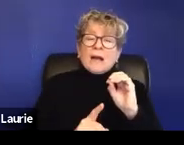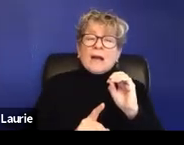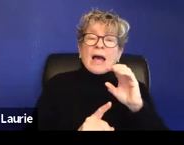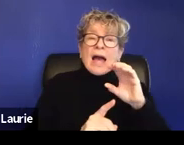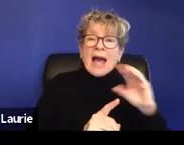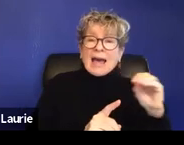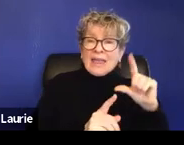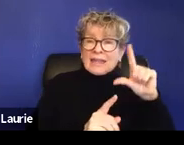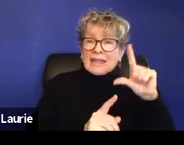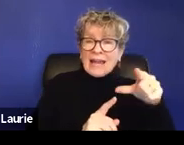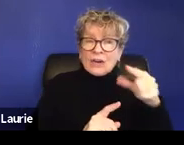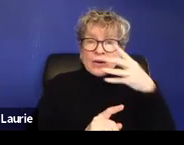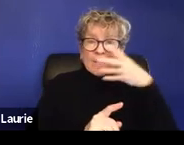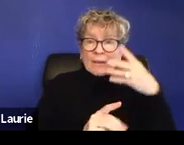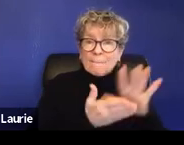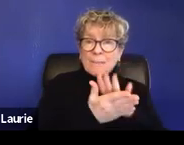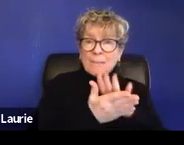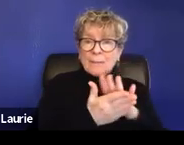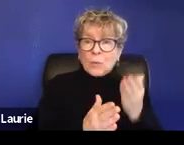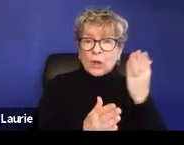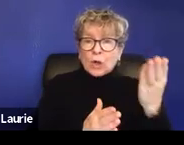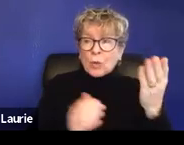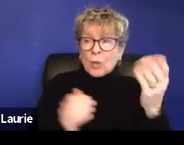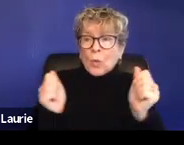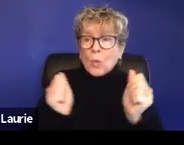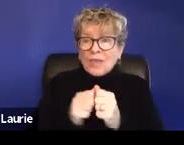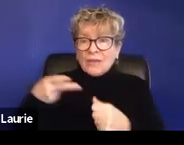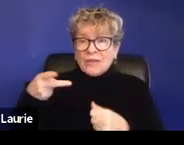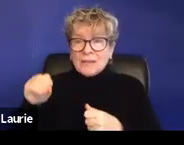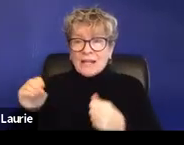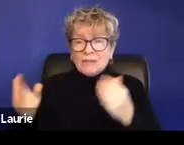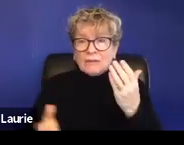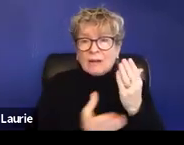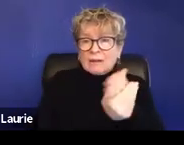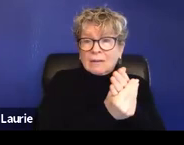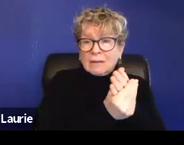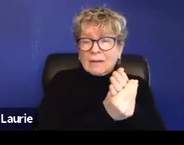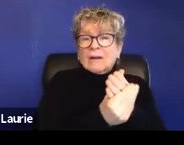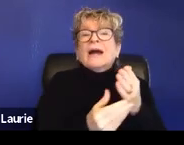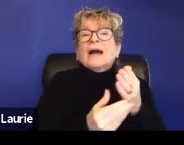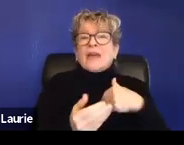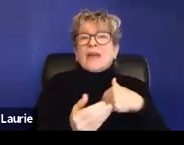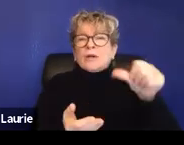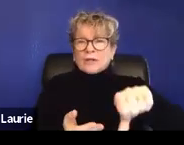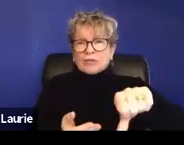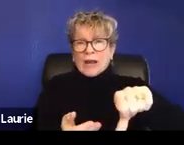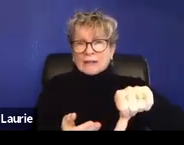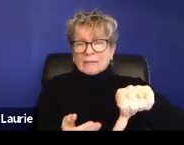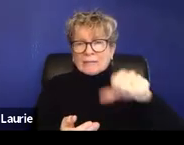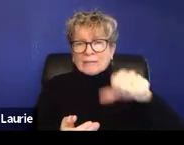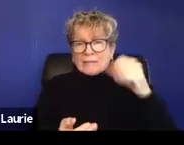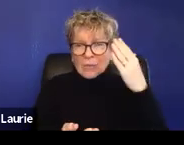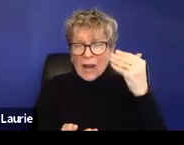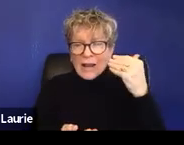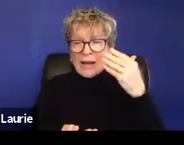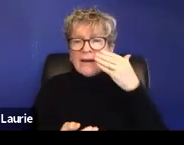declaration, her application would have immediately been rejected because a core part of a certain type